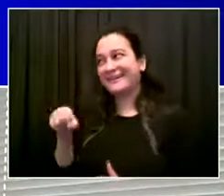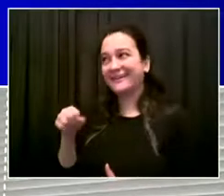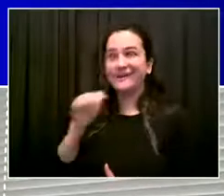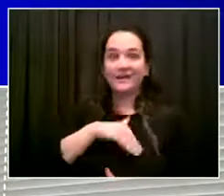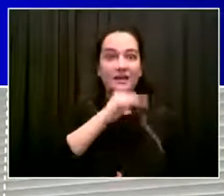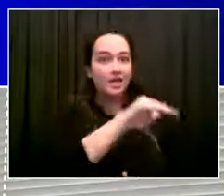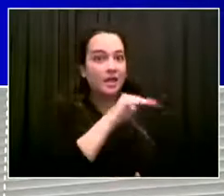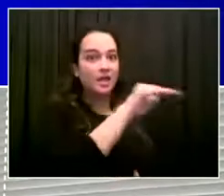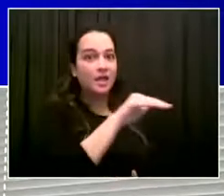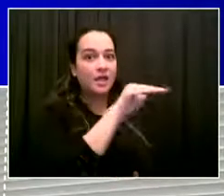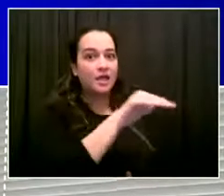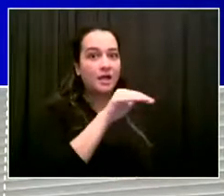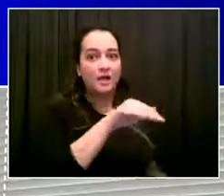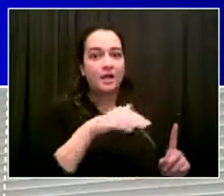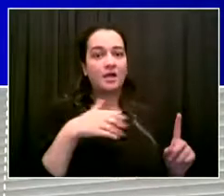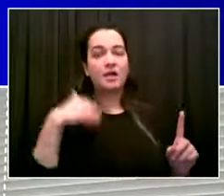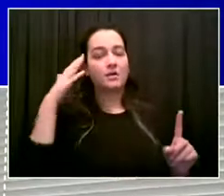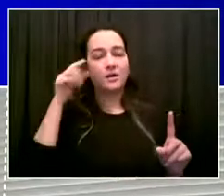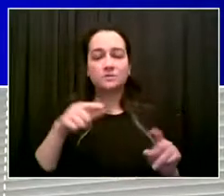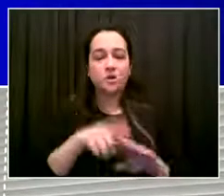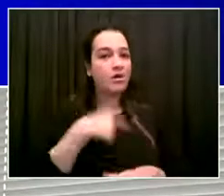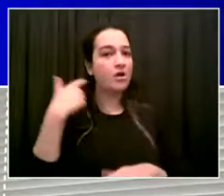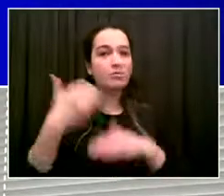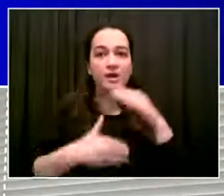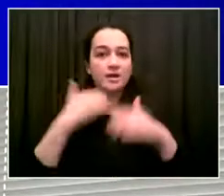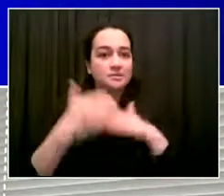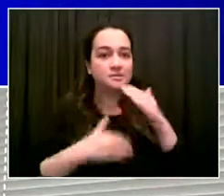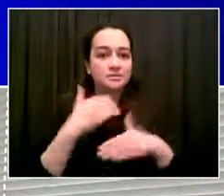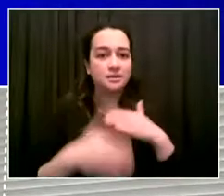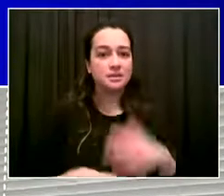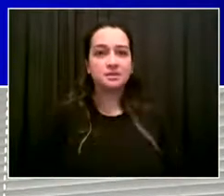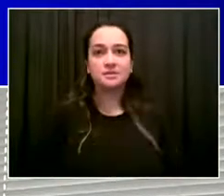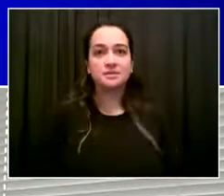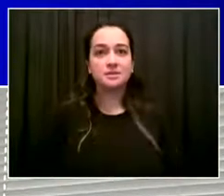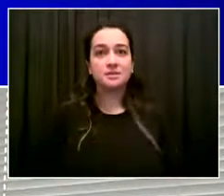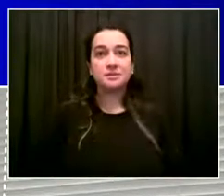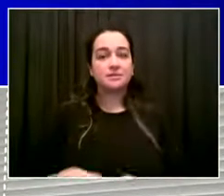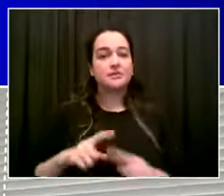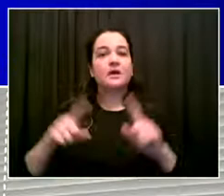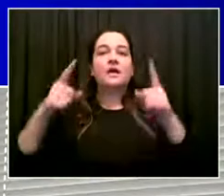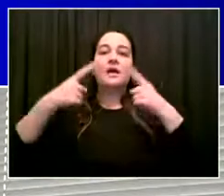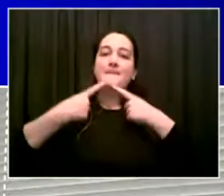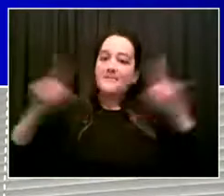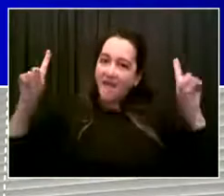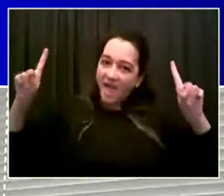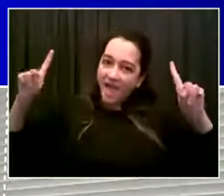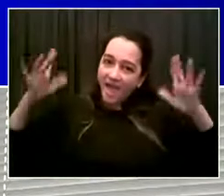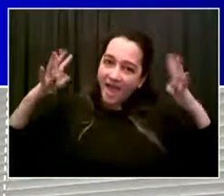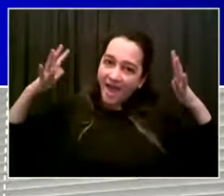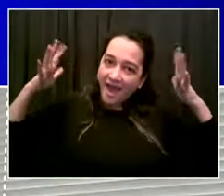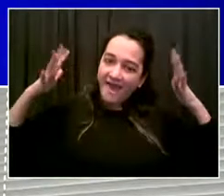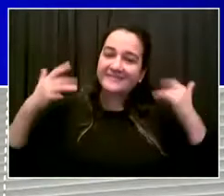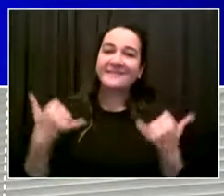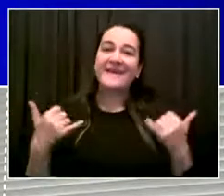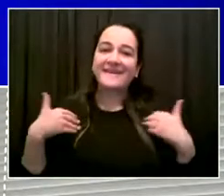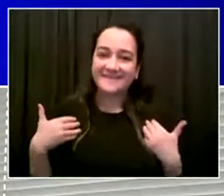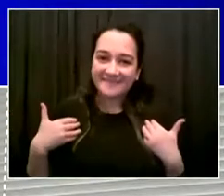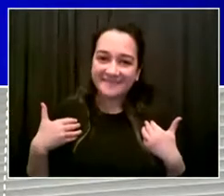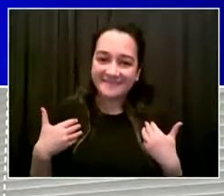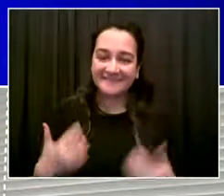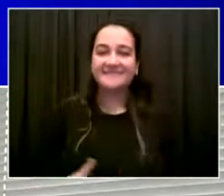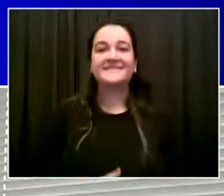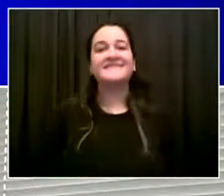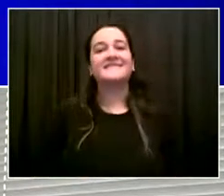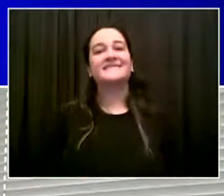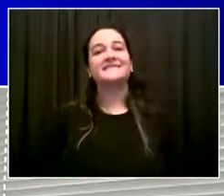seriousness, I want to thank Mayor de Blasio for staying true to his word and making universal pre-k a reality and now 3k for all by 2021.